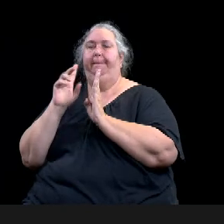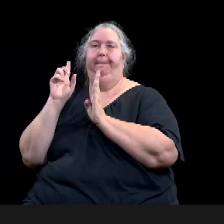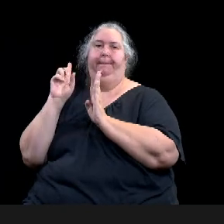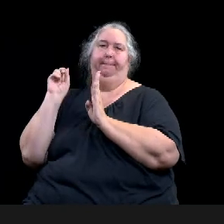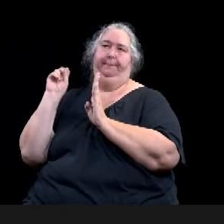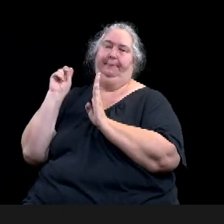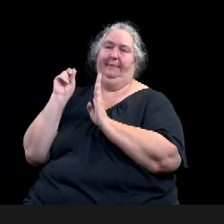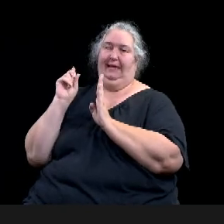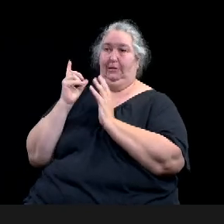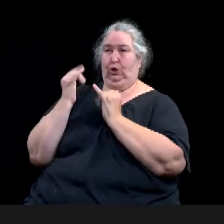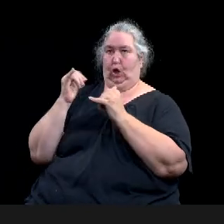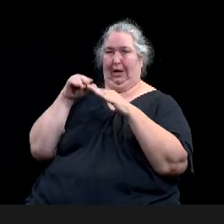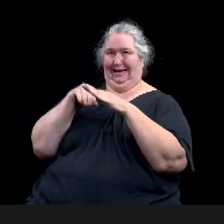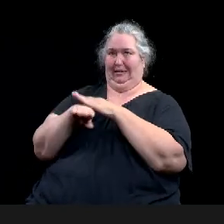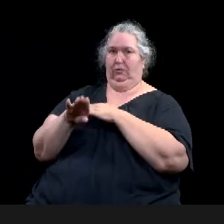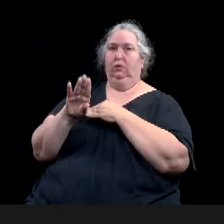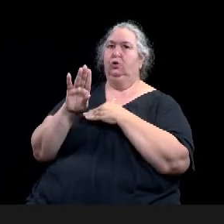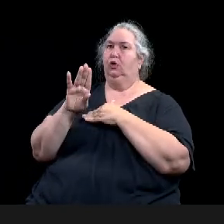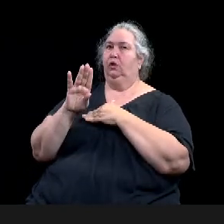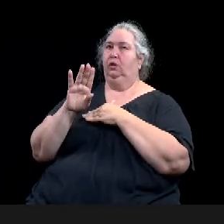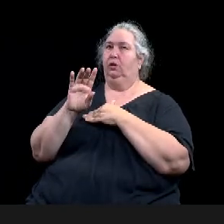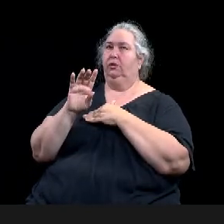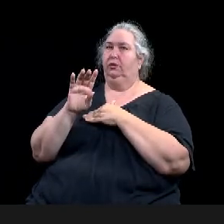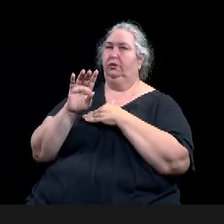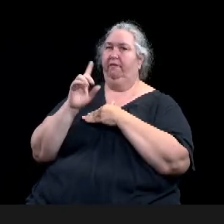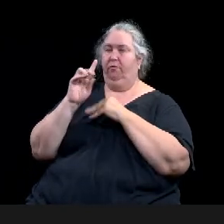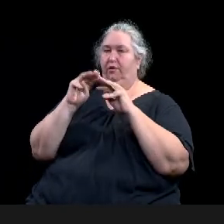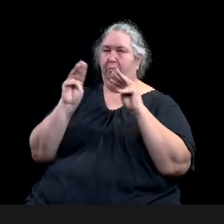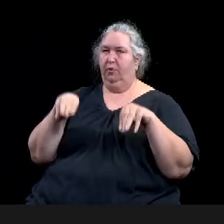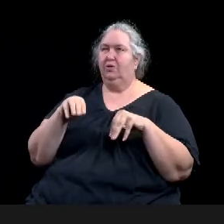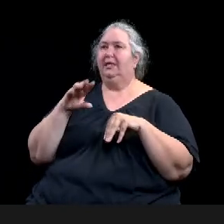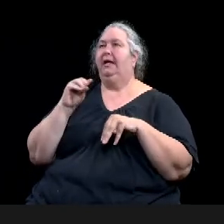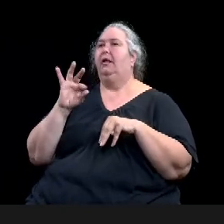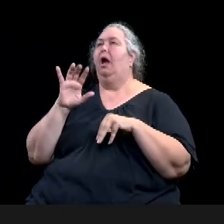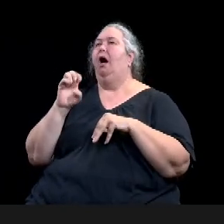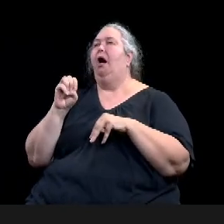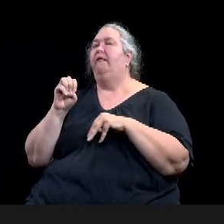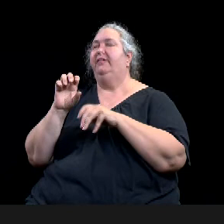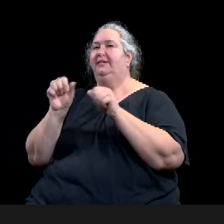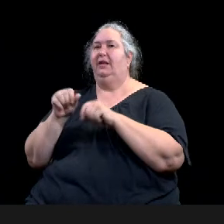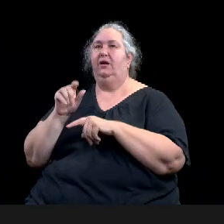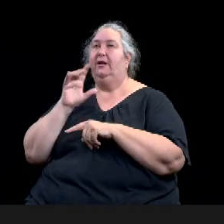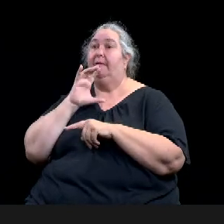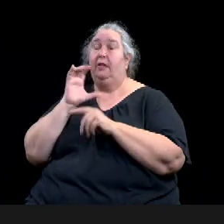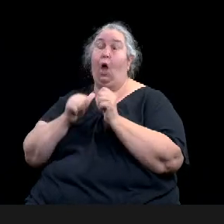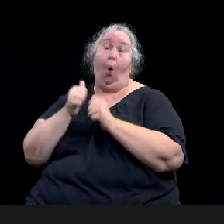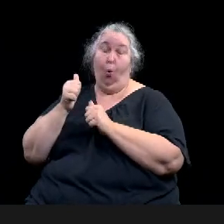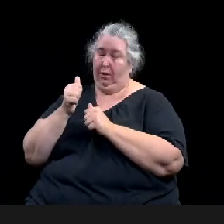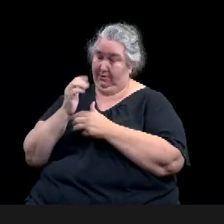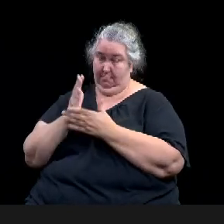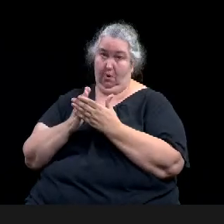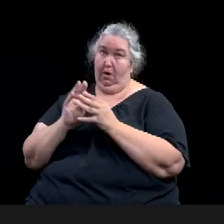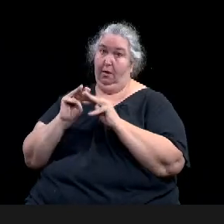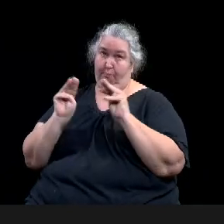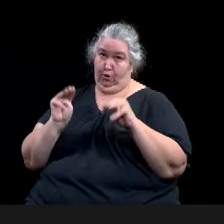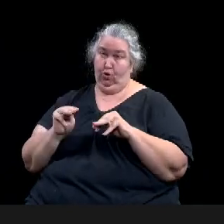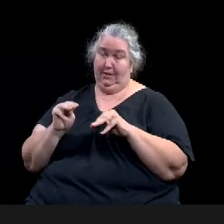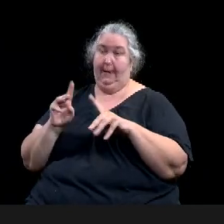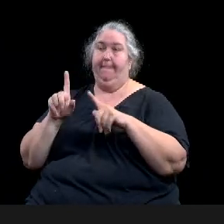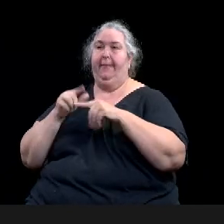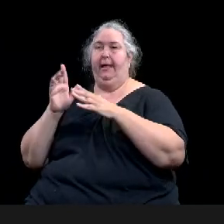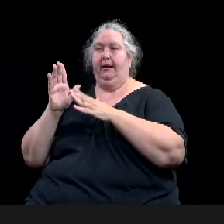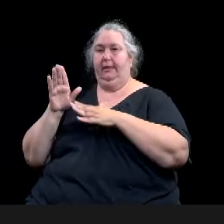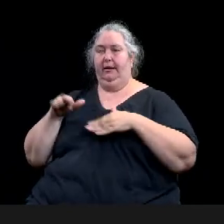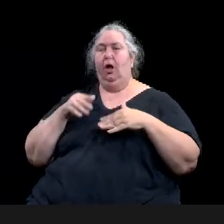museum itself. And then the research center is in purple here, um, which was the newest addition. The, the